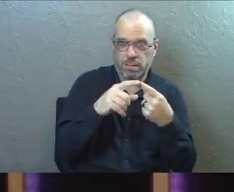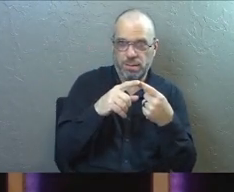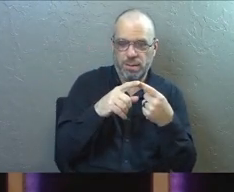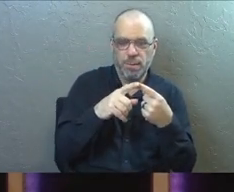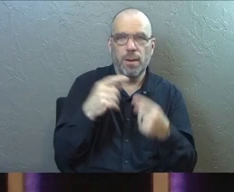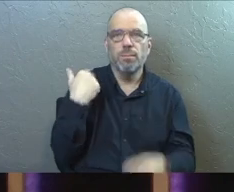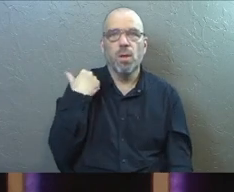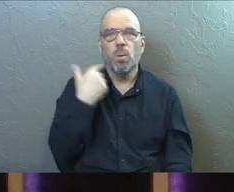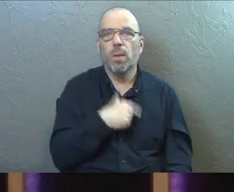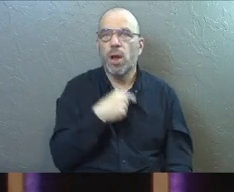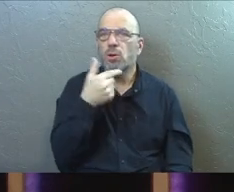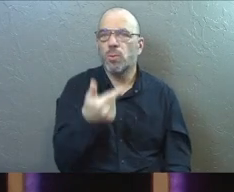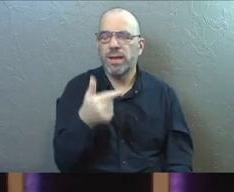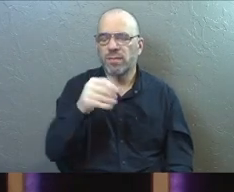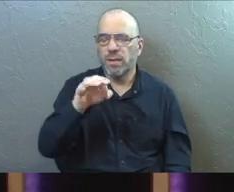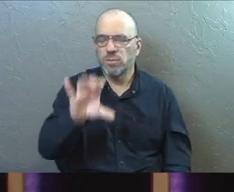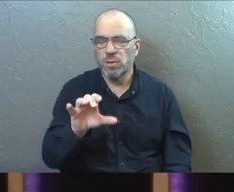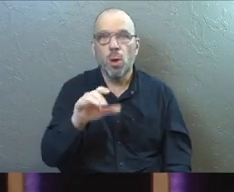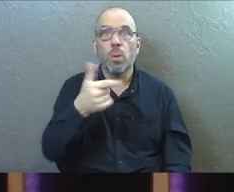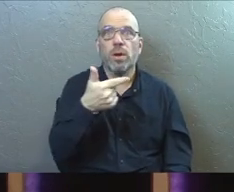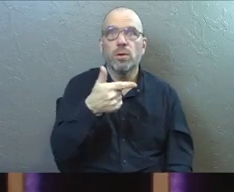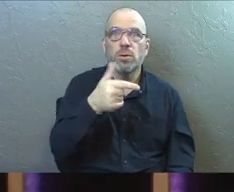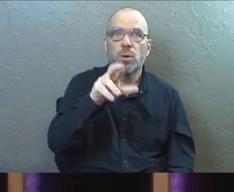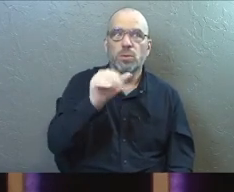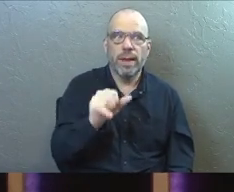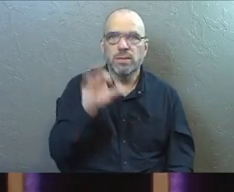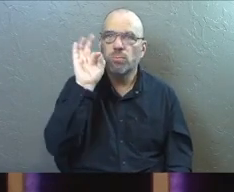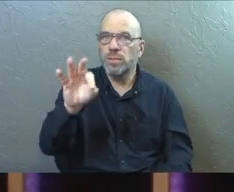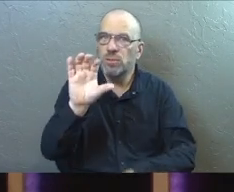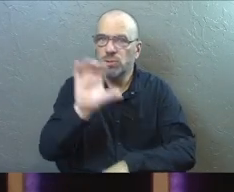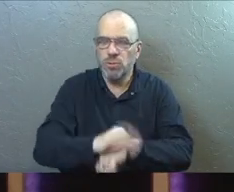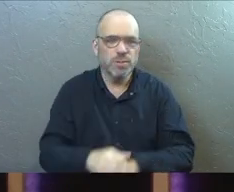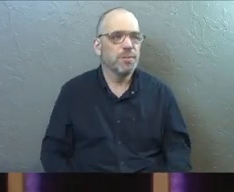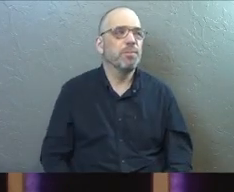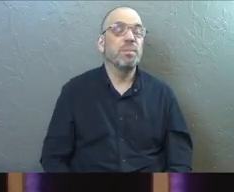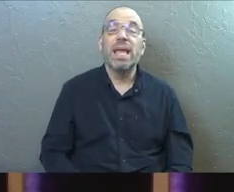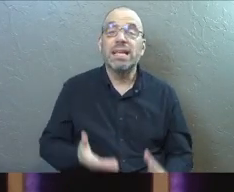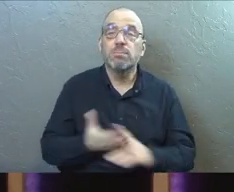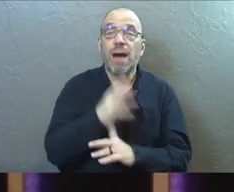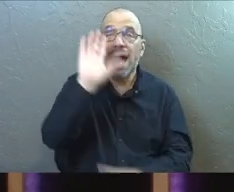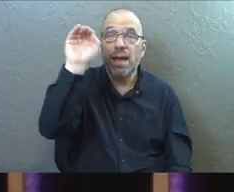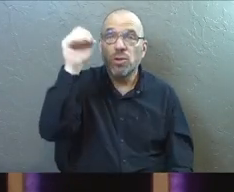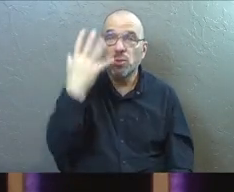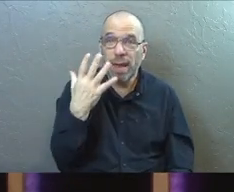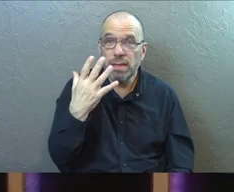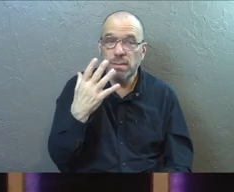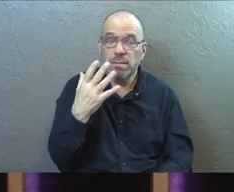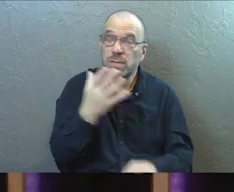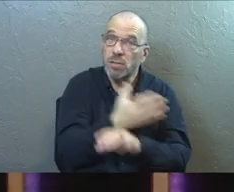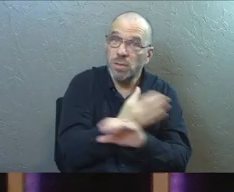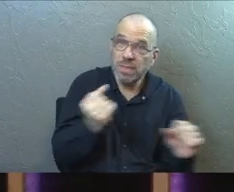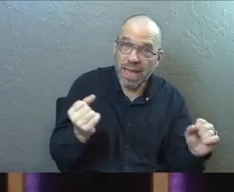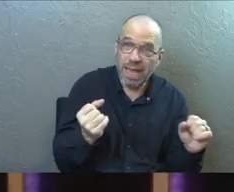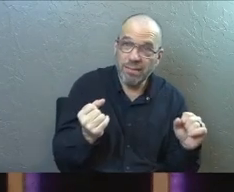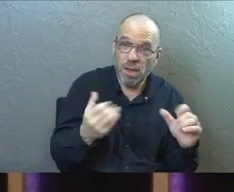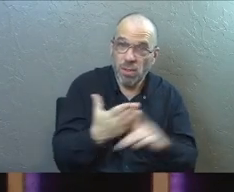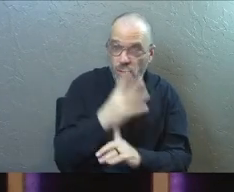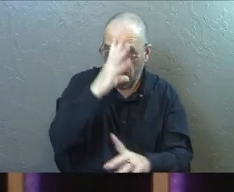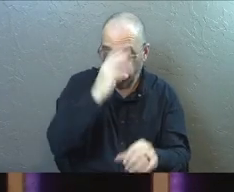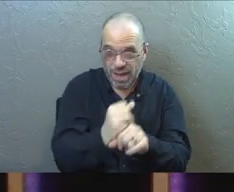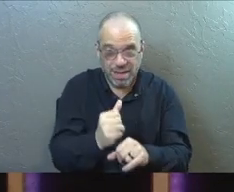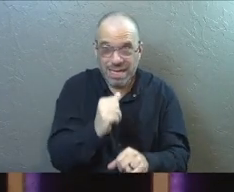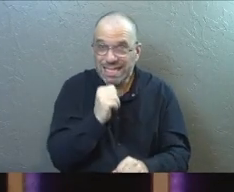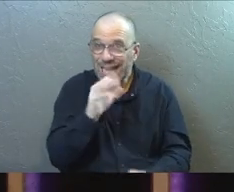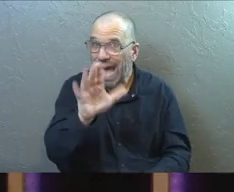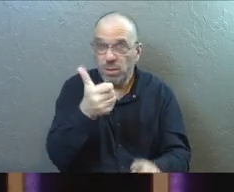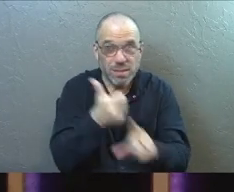We are Grace Fellowship Church. We are Grace Preaching Church. It is by grace you have been saved through faith. And this is not